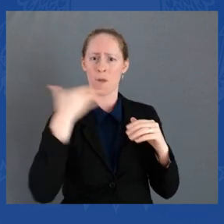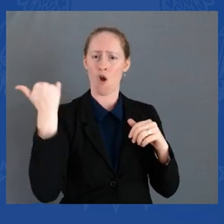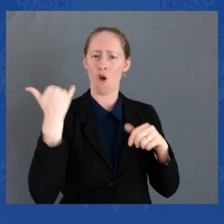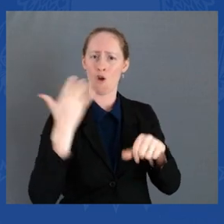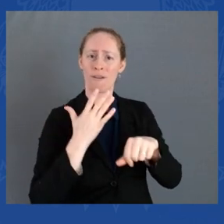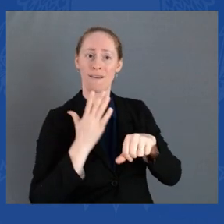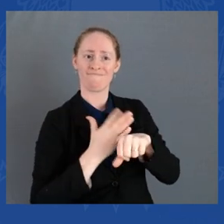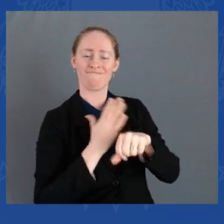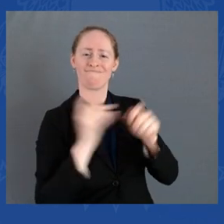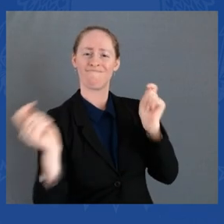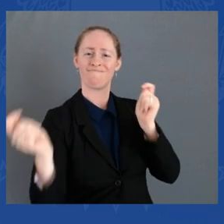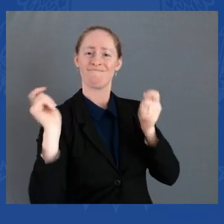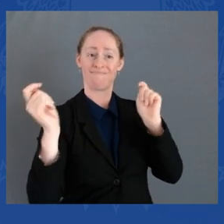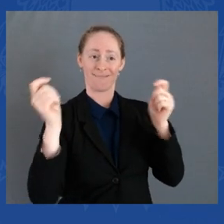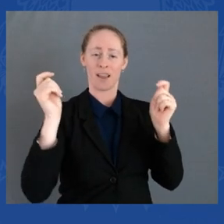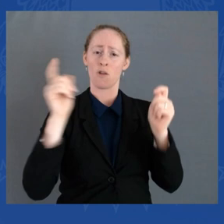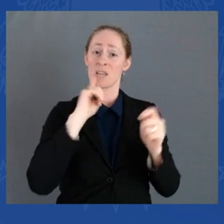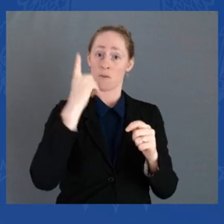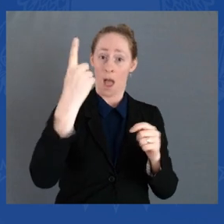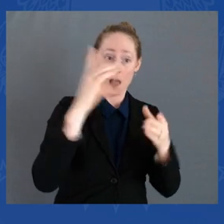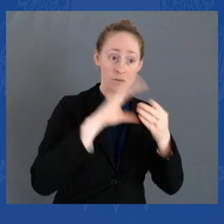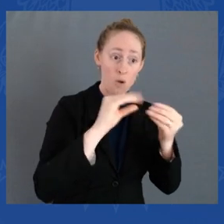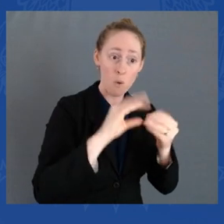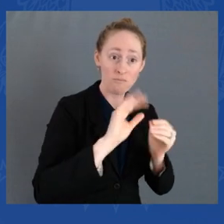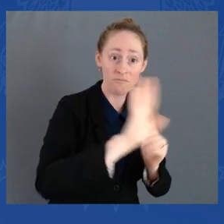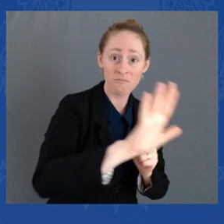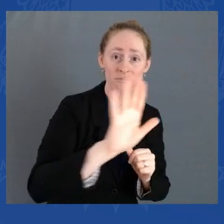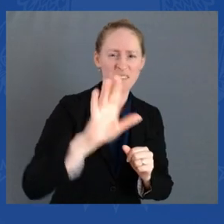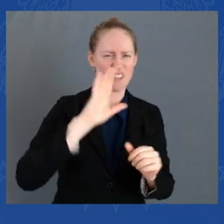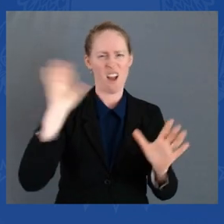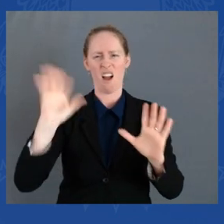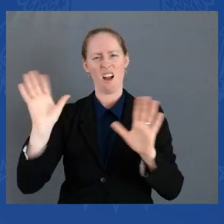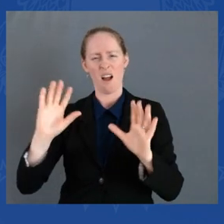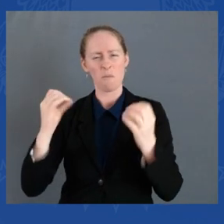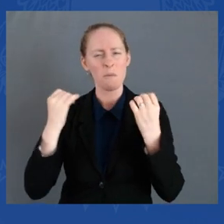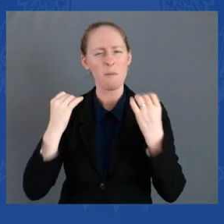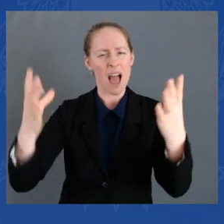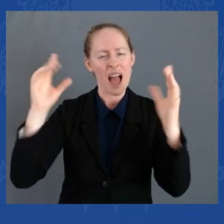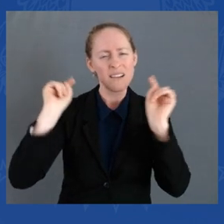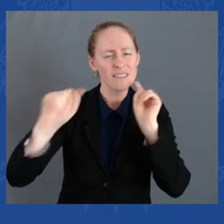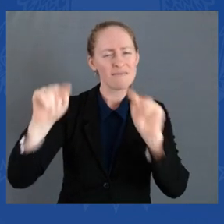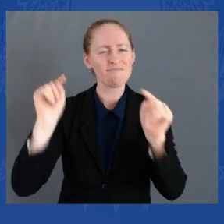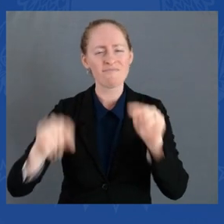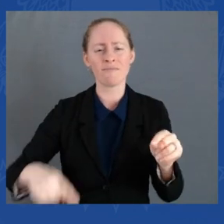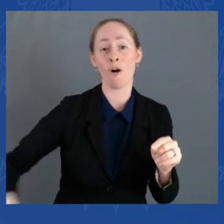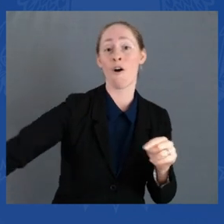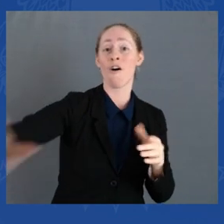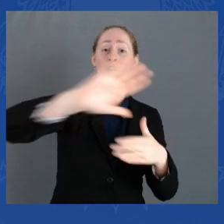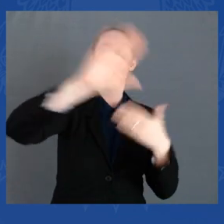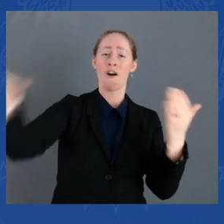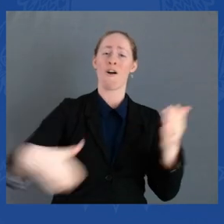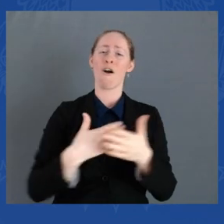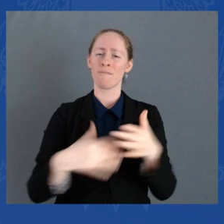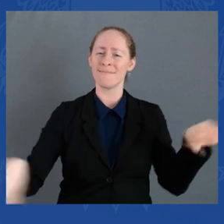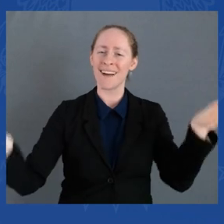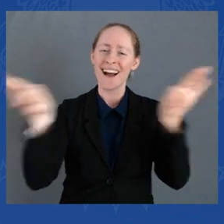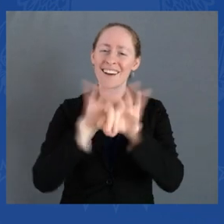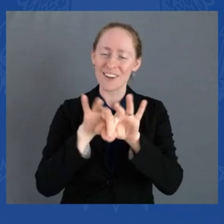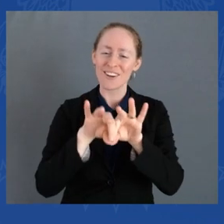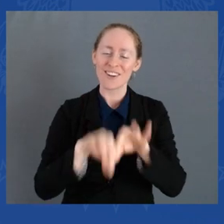Individual by individual, your experiences show us the complex beauty